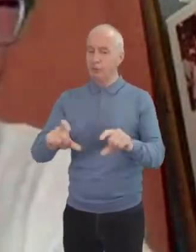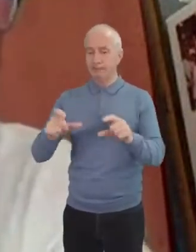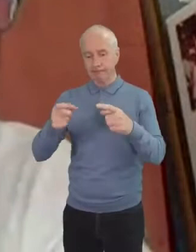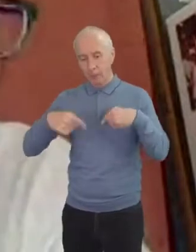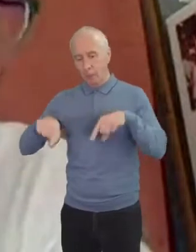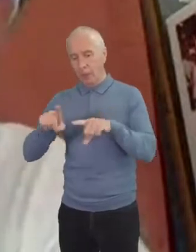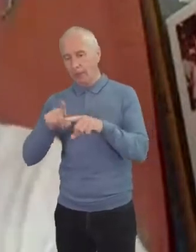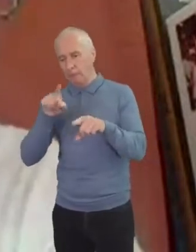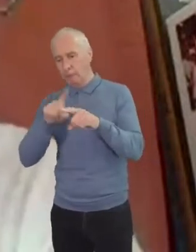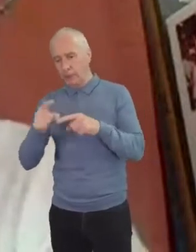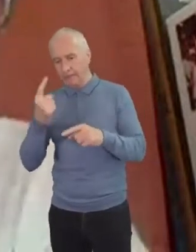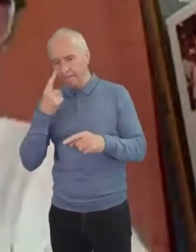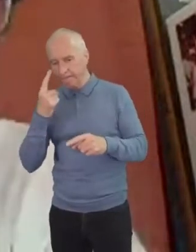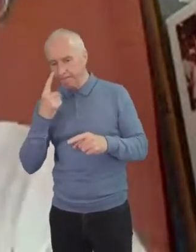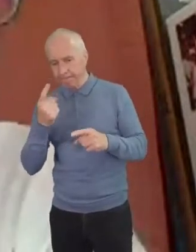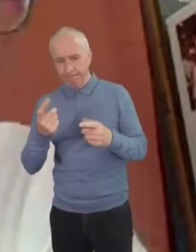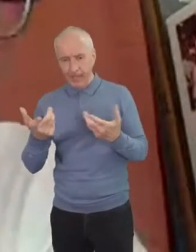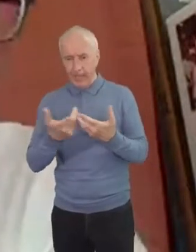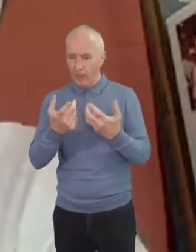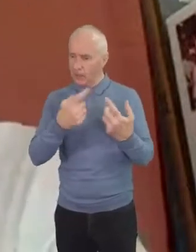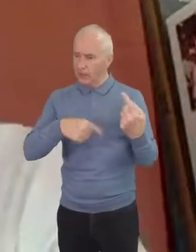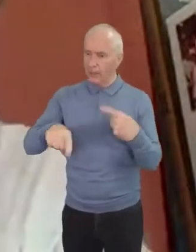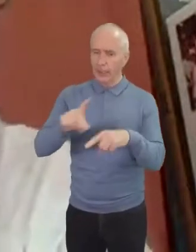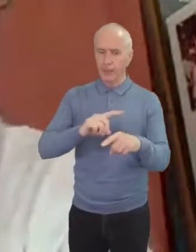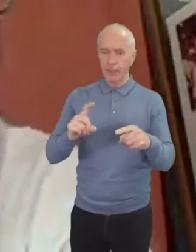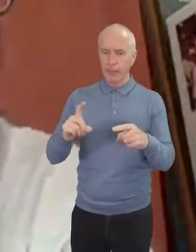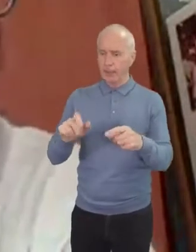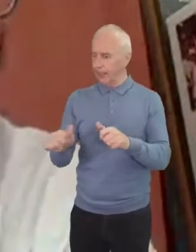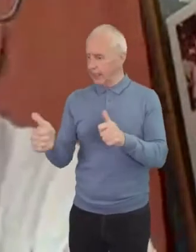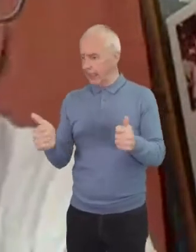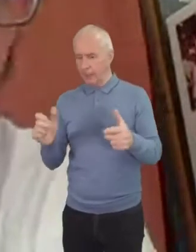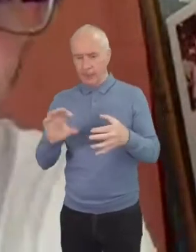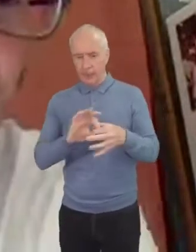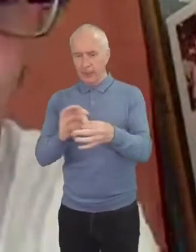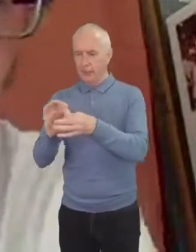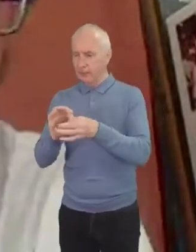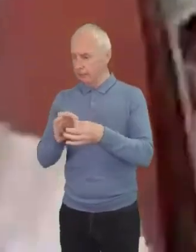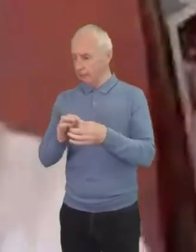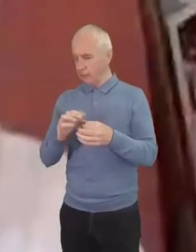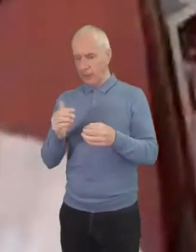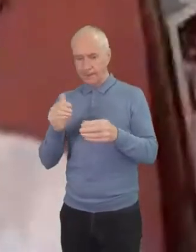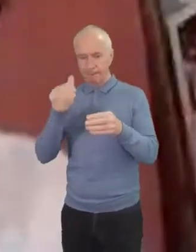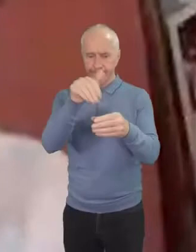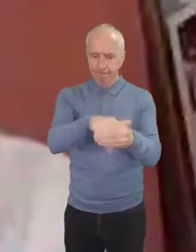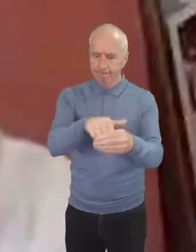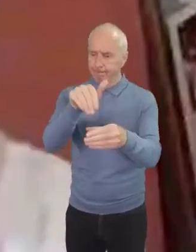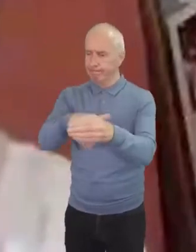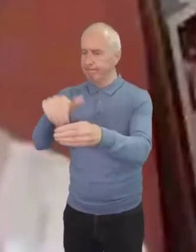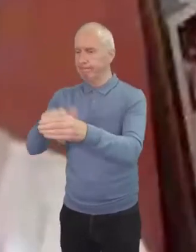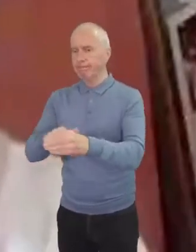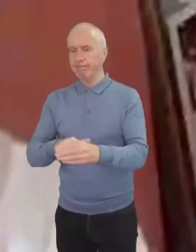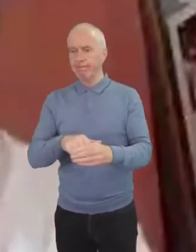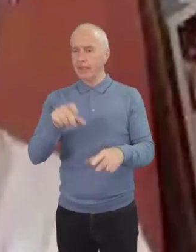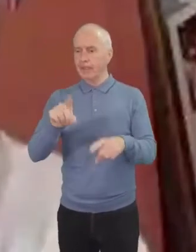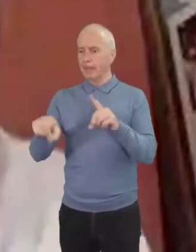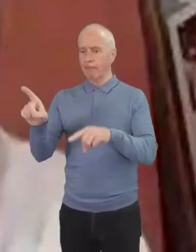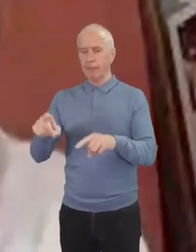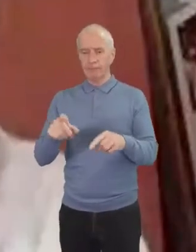we can be neighbors that we can be out and get to know people in our neighborhood we have block parties and